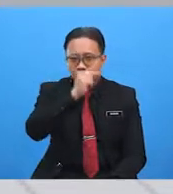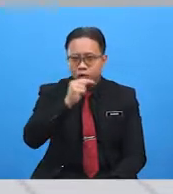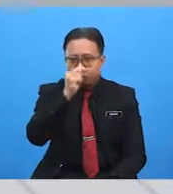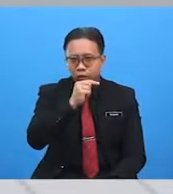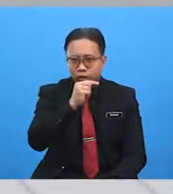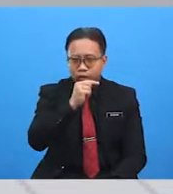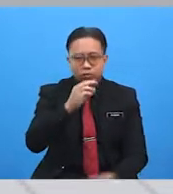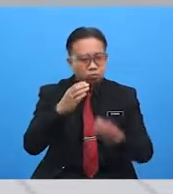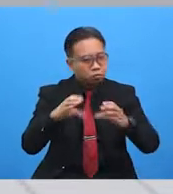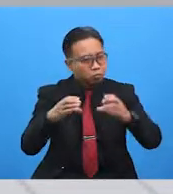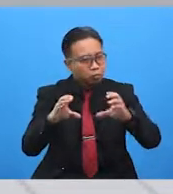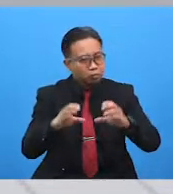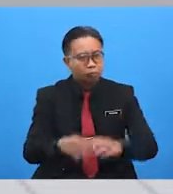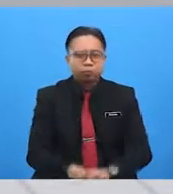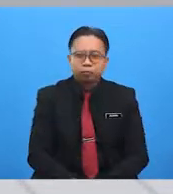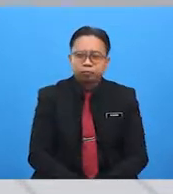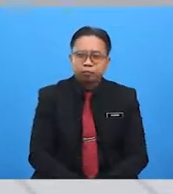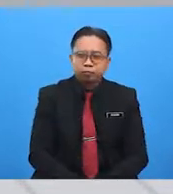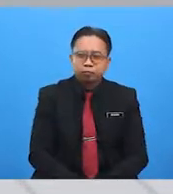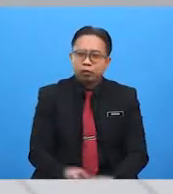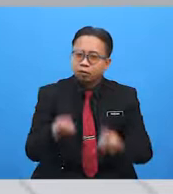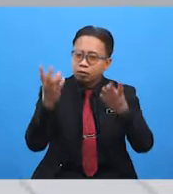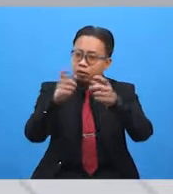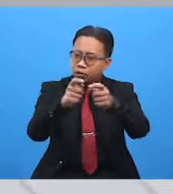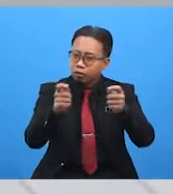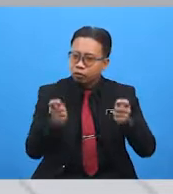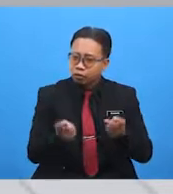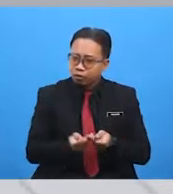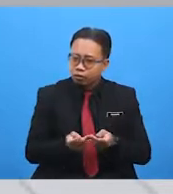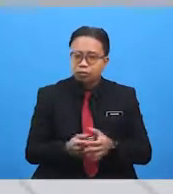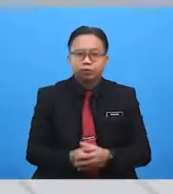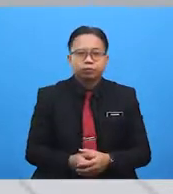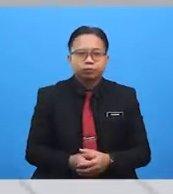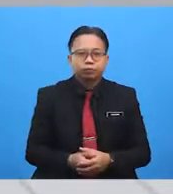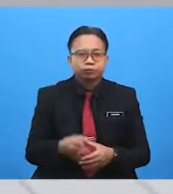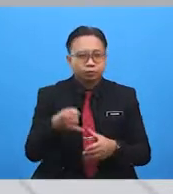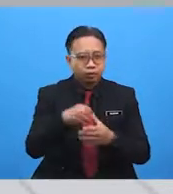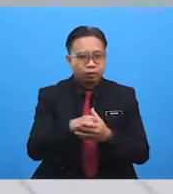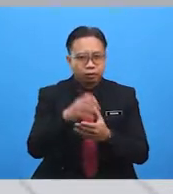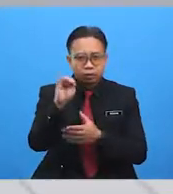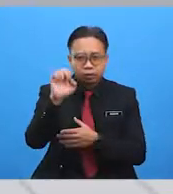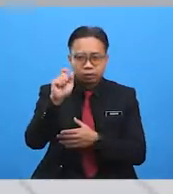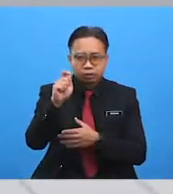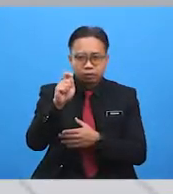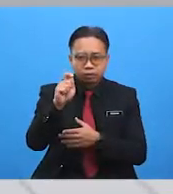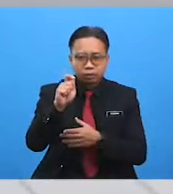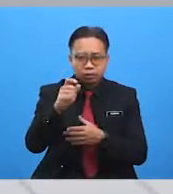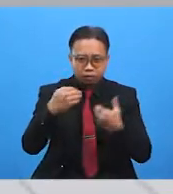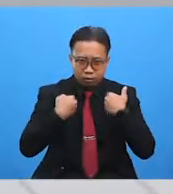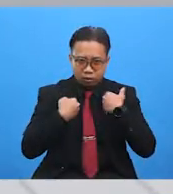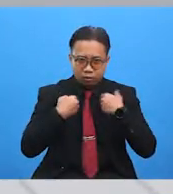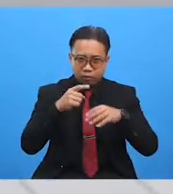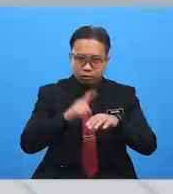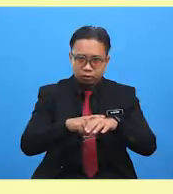fast. Many places are misty in the morning, but the mist disappears as the sun